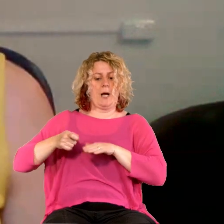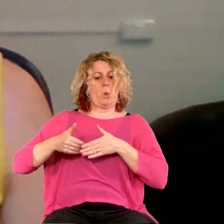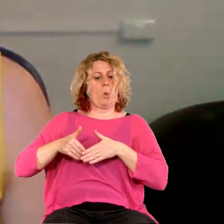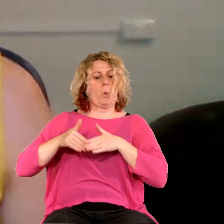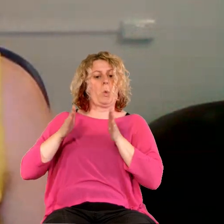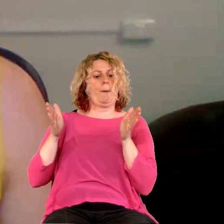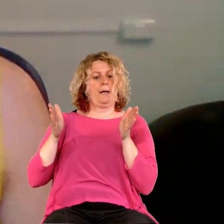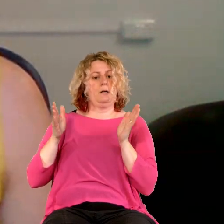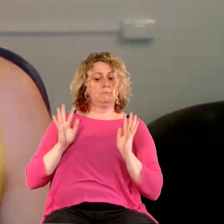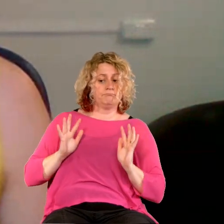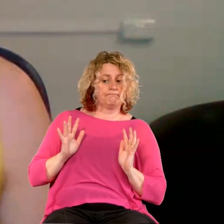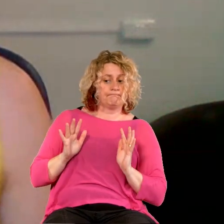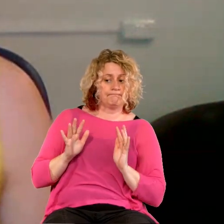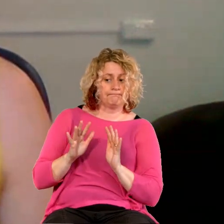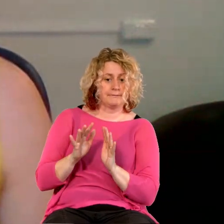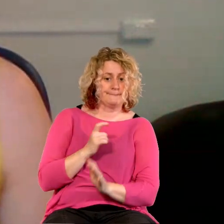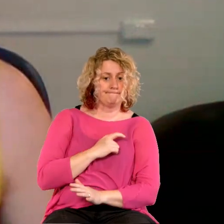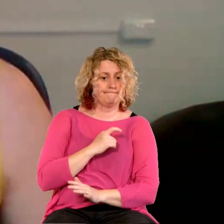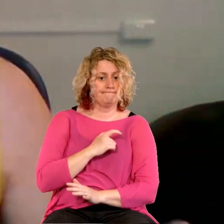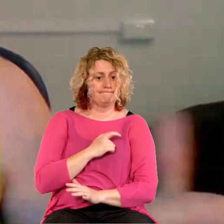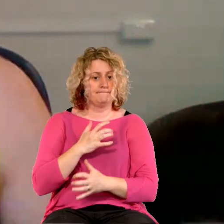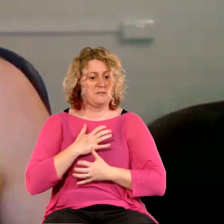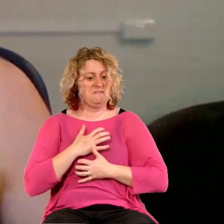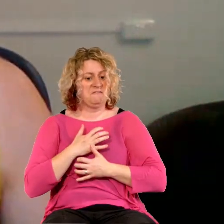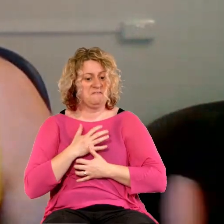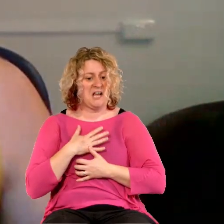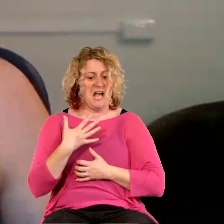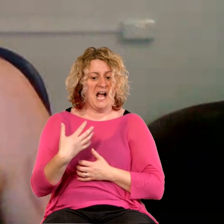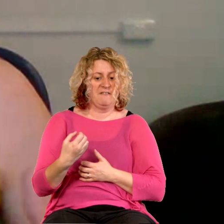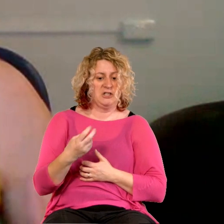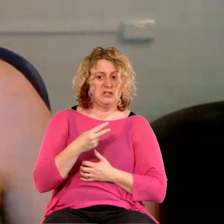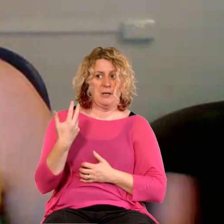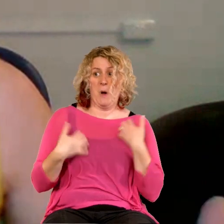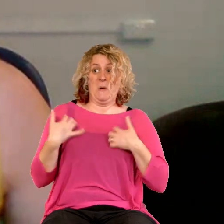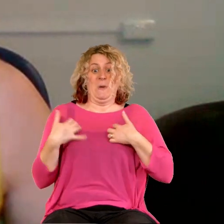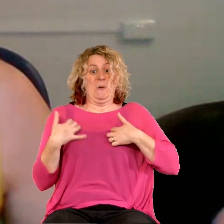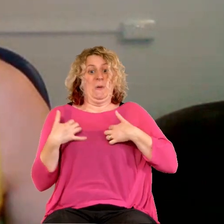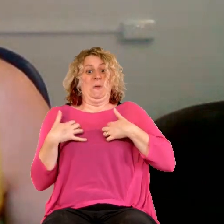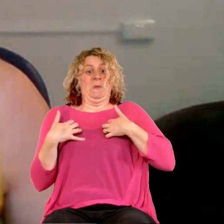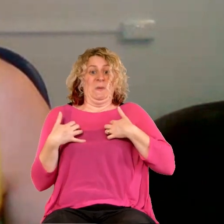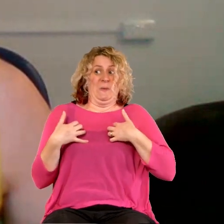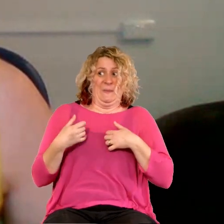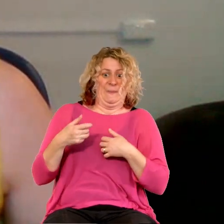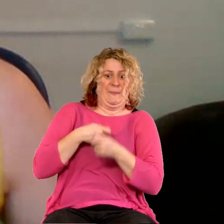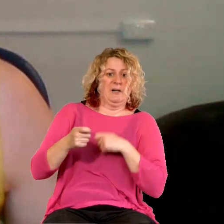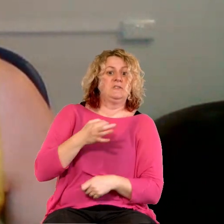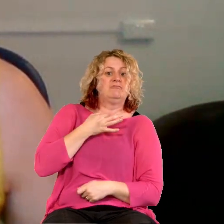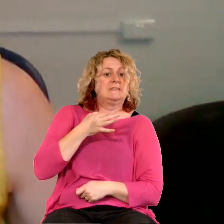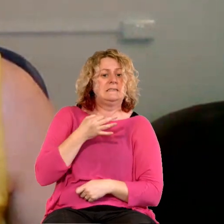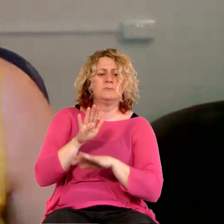re-gather. There are different senses of perhaps over-excitement and people perhaps taking risks that are unnecessary.